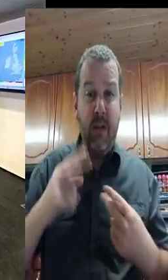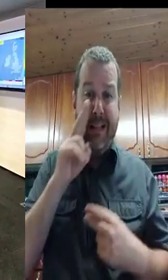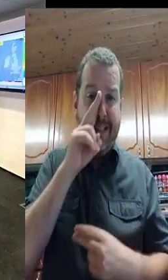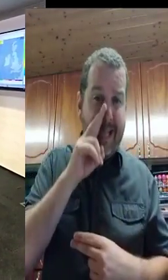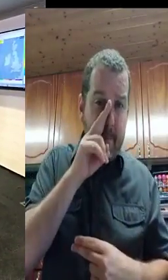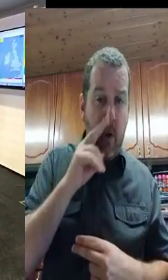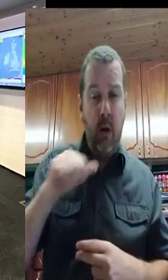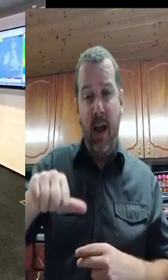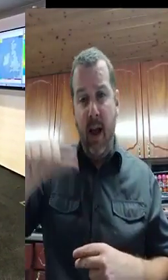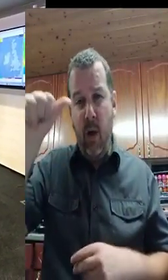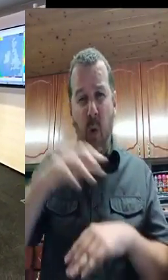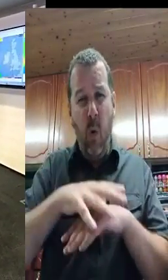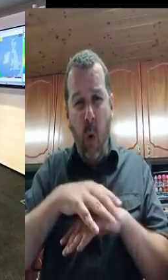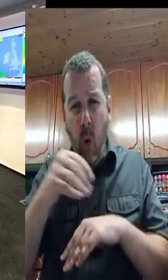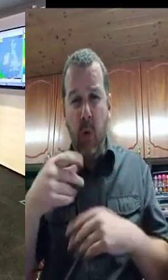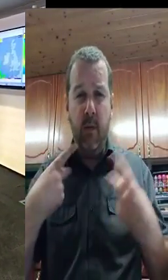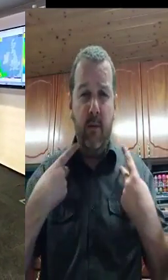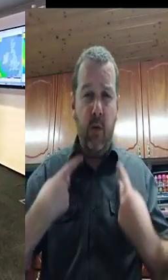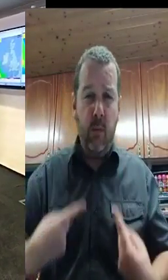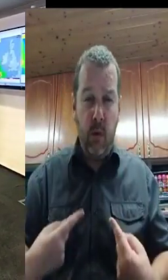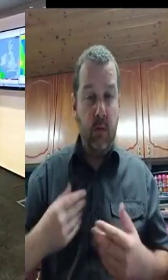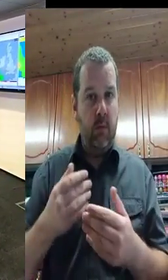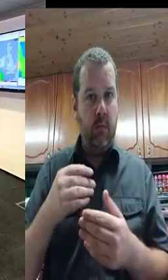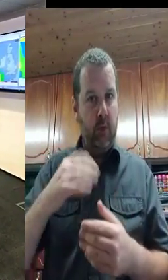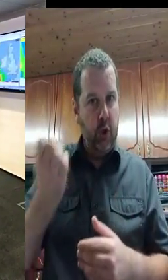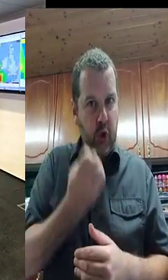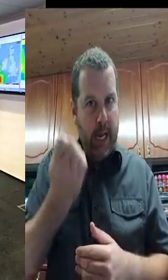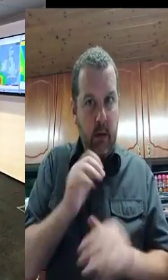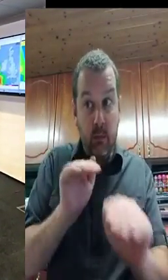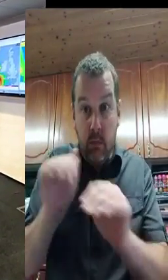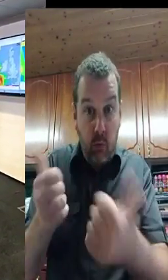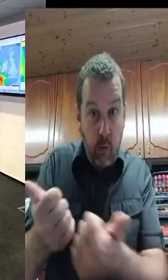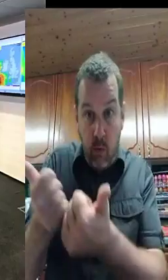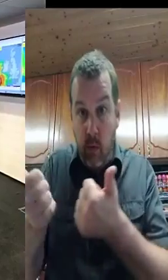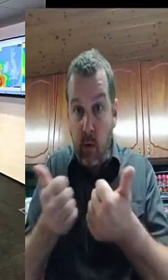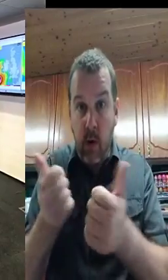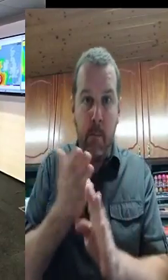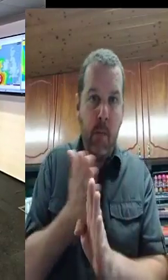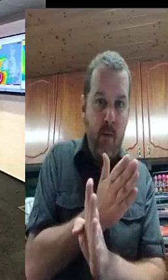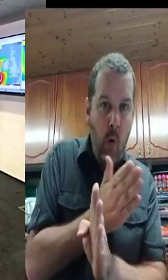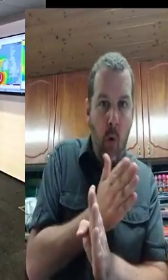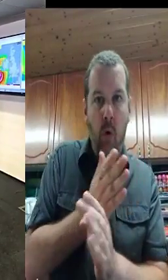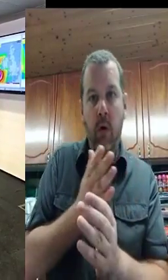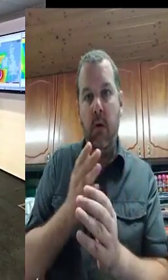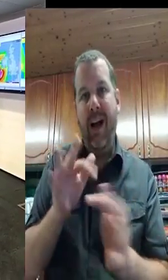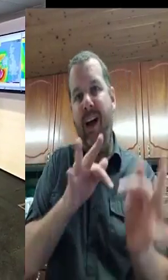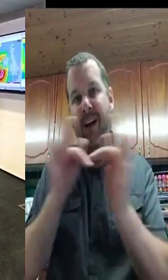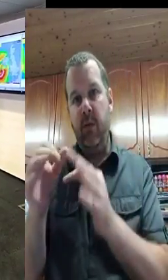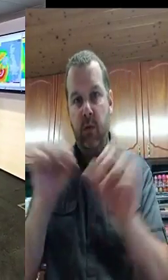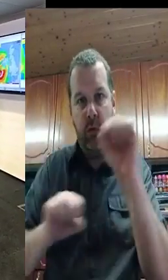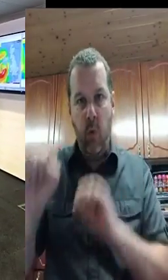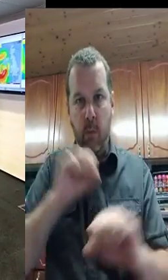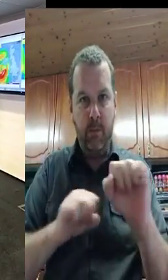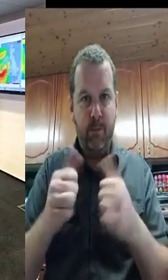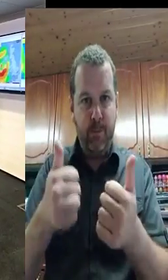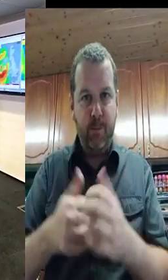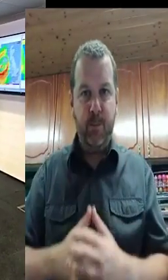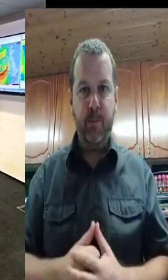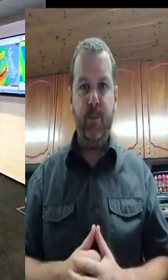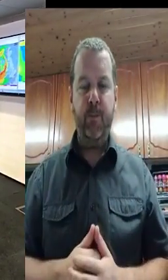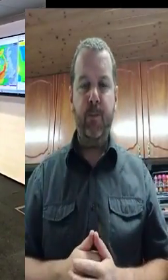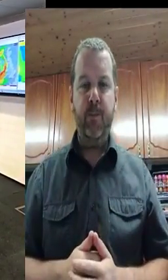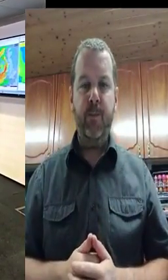-threatening situation, ring 999 or 112, local authority fire services, will be responding to